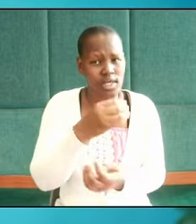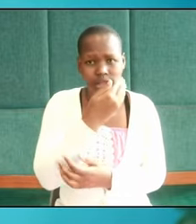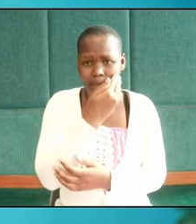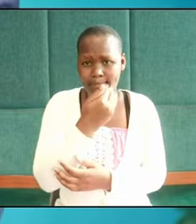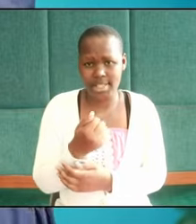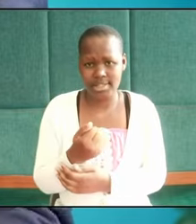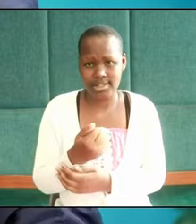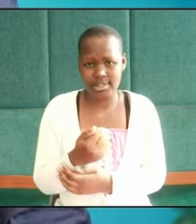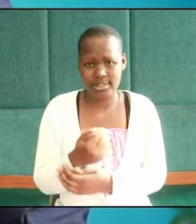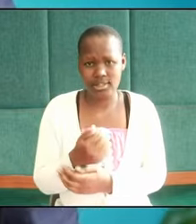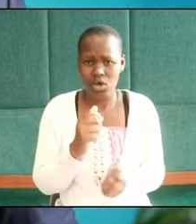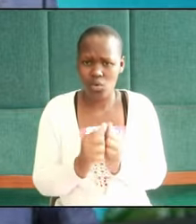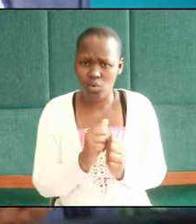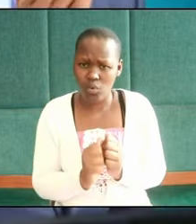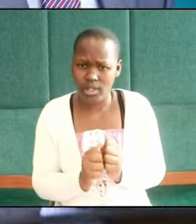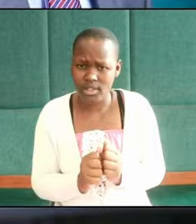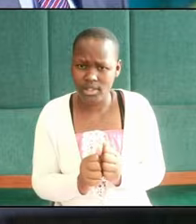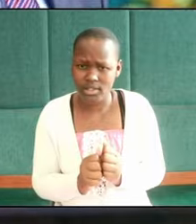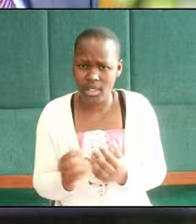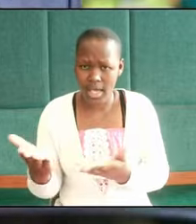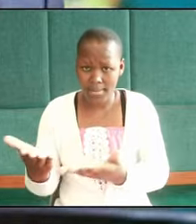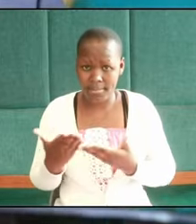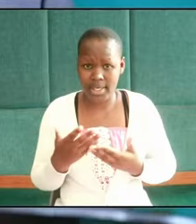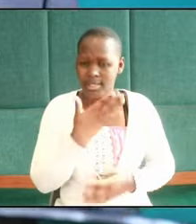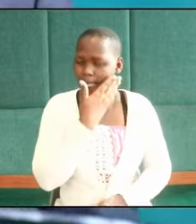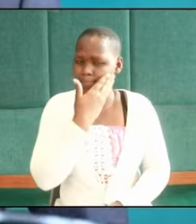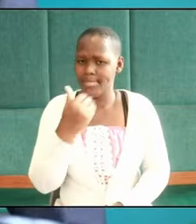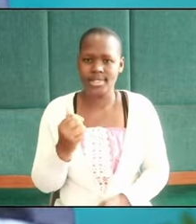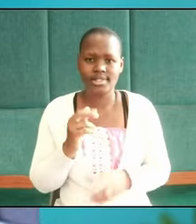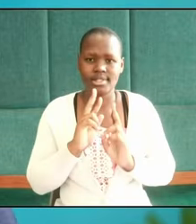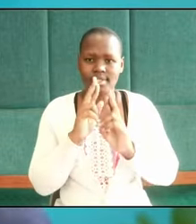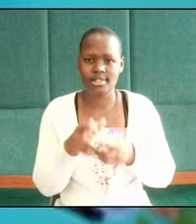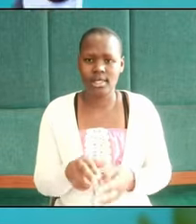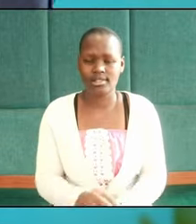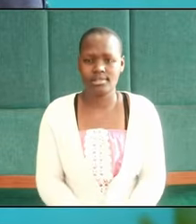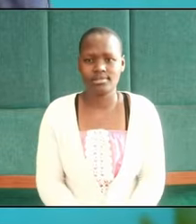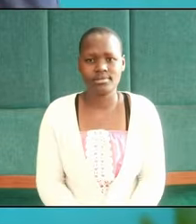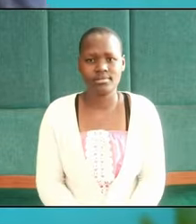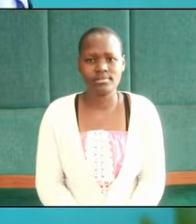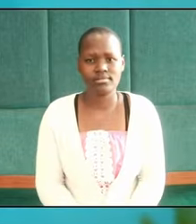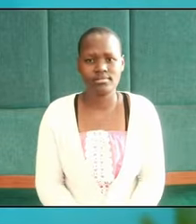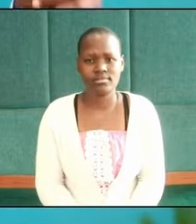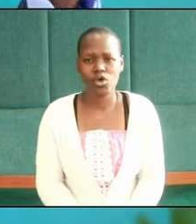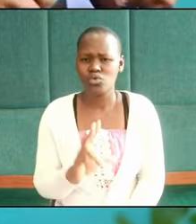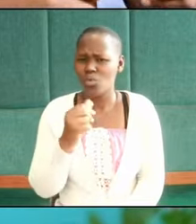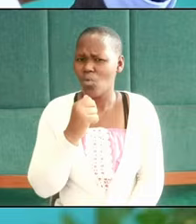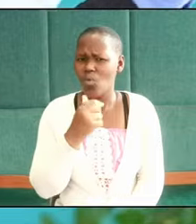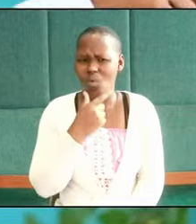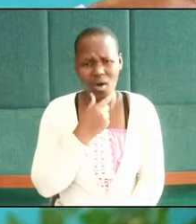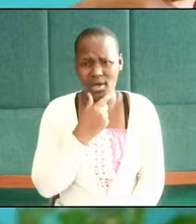which can bring the best results no wonder God